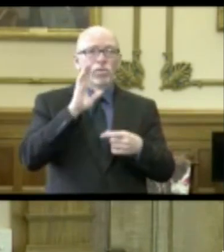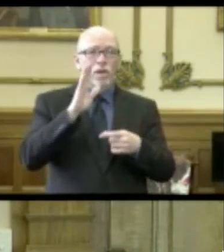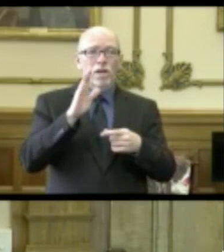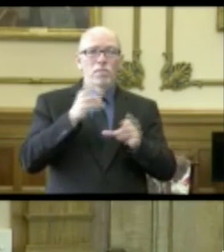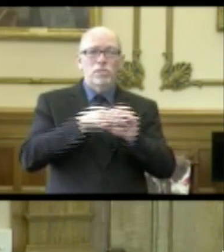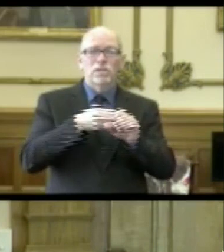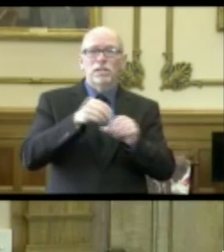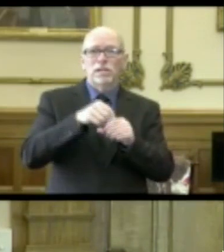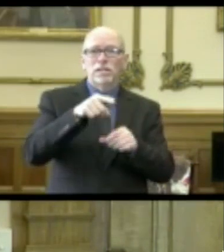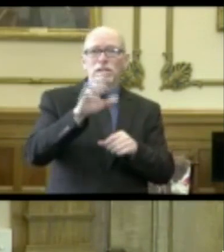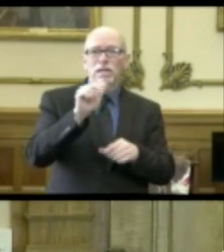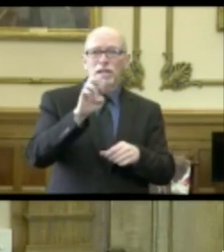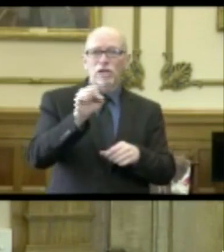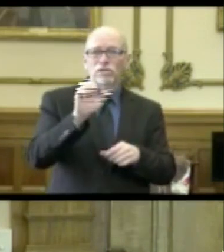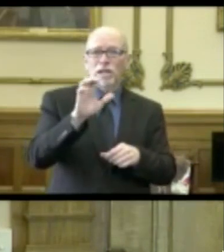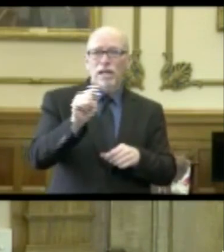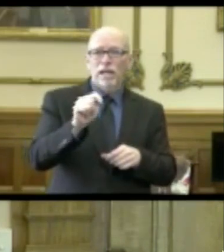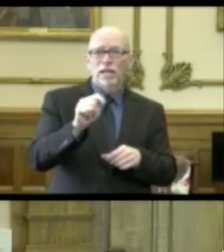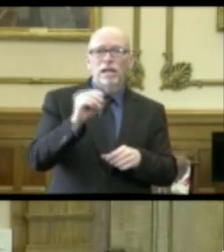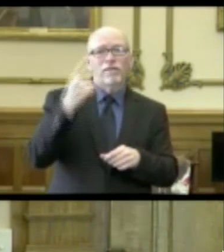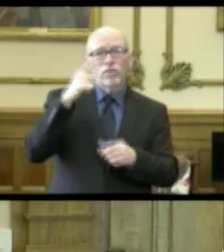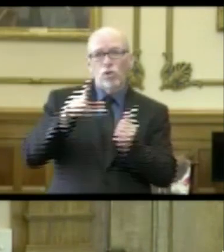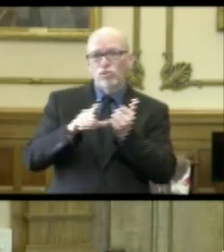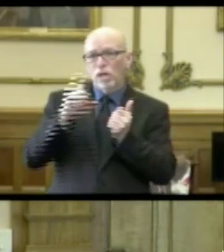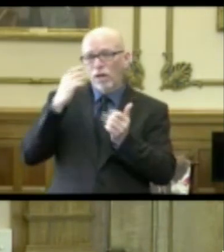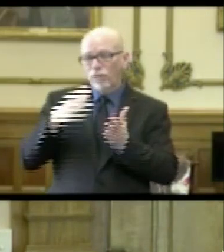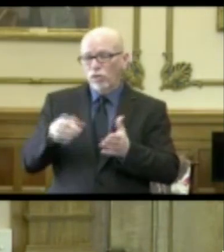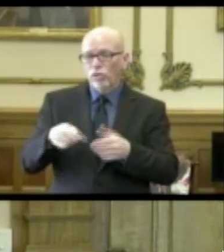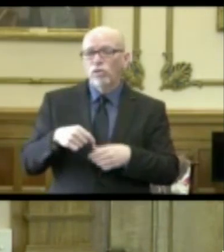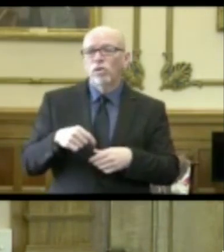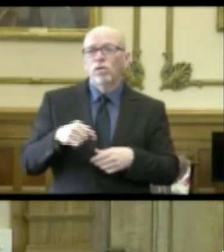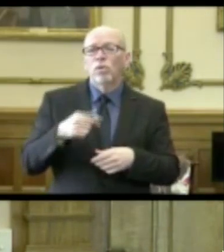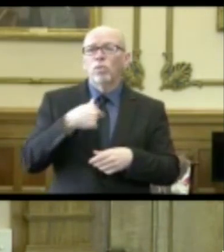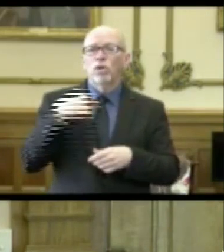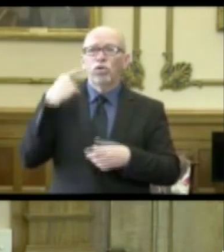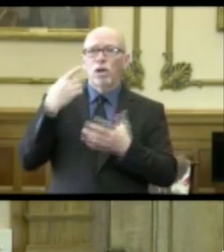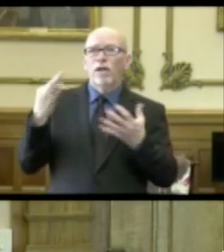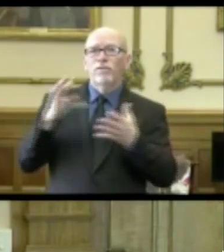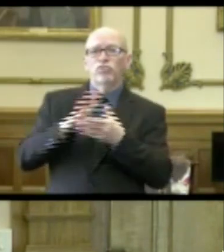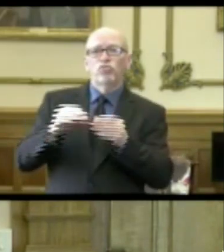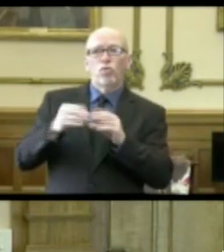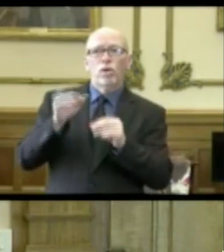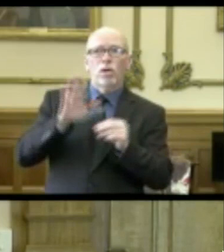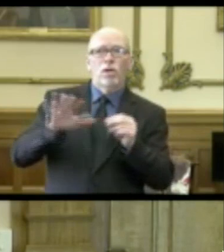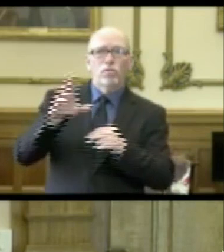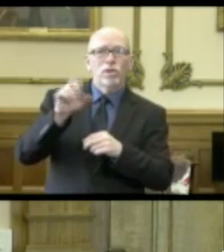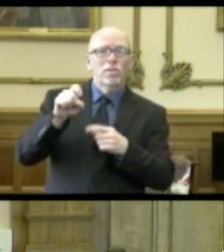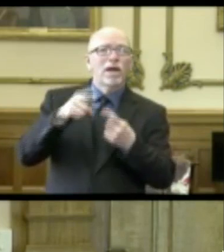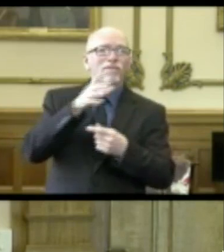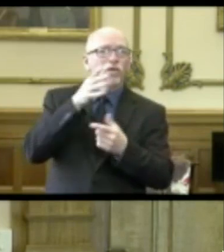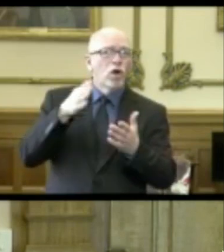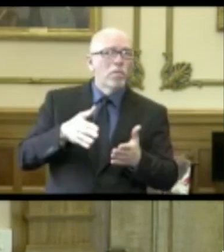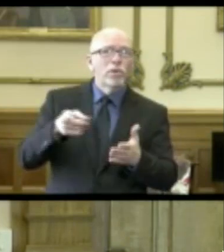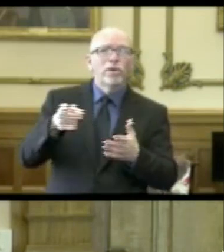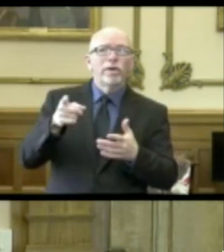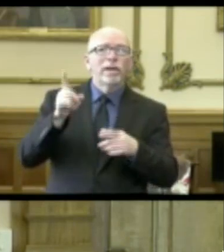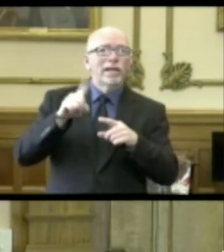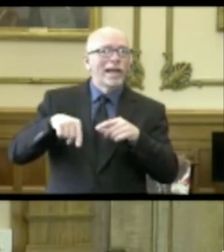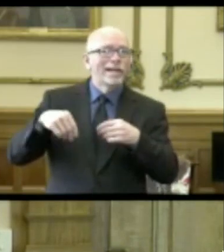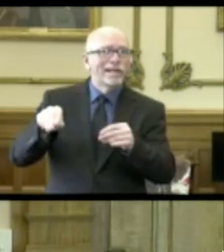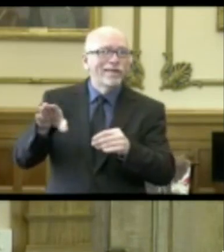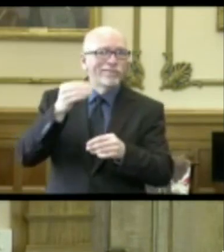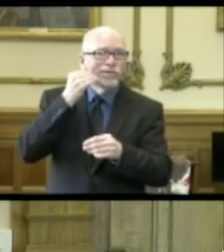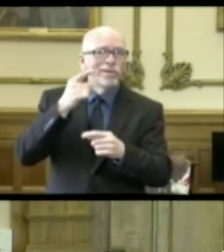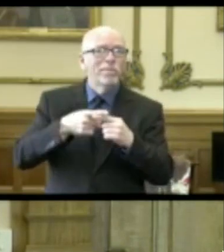will participate in the CARES Act? And for the lieutenant governor, we've been hearing lots of stories around the country about, you farmers that can't sell their product, but also